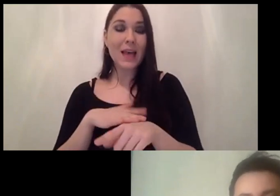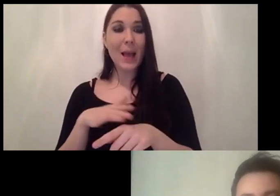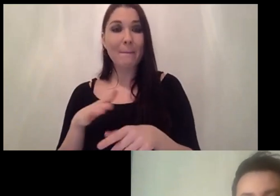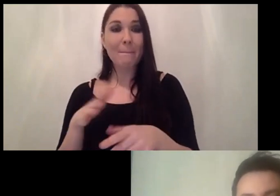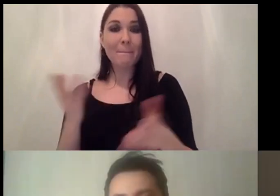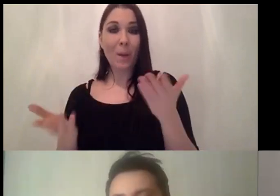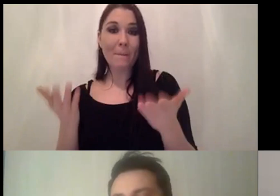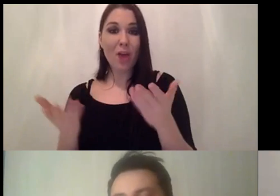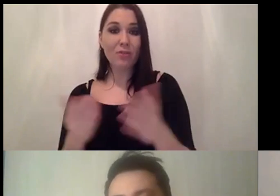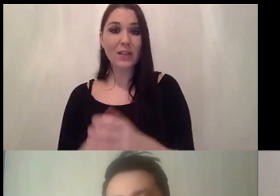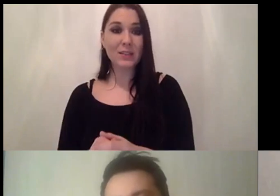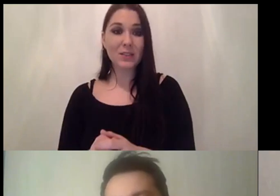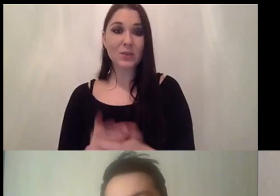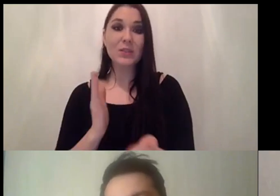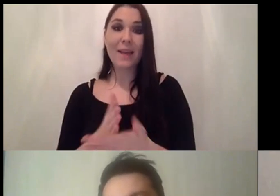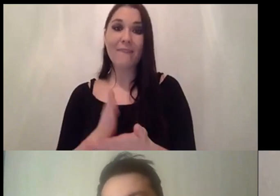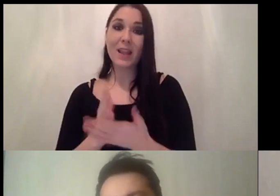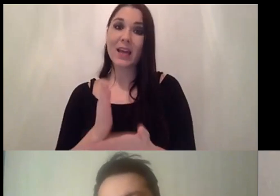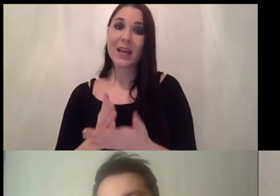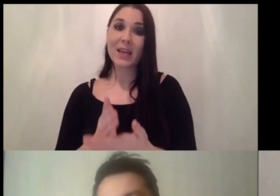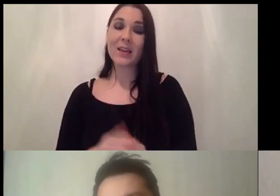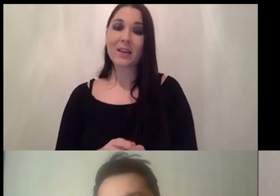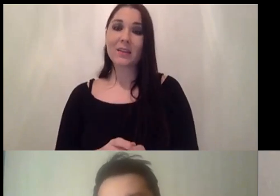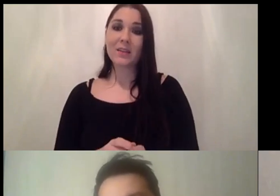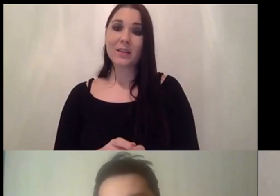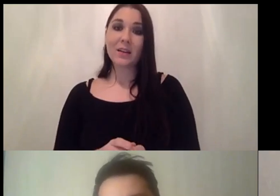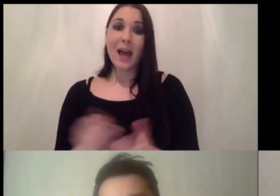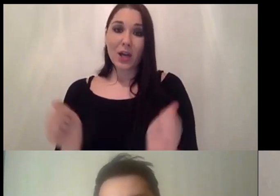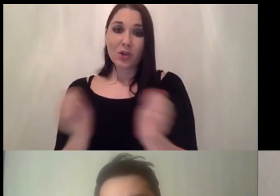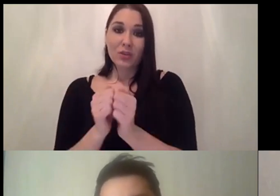yeah definitely i i agree